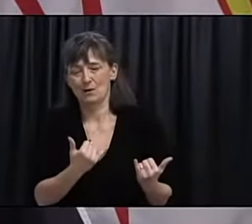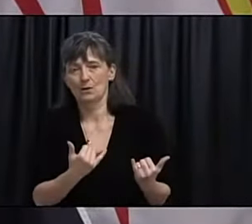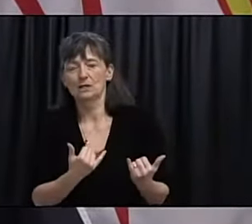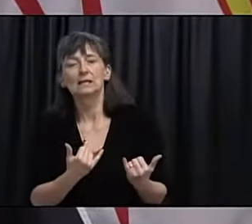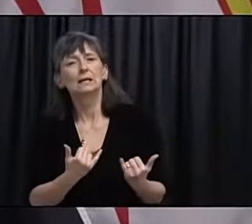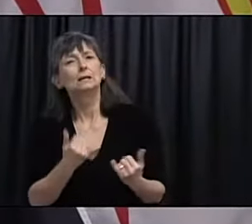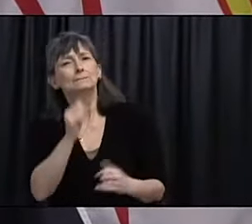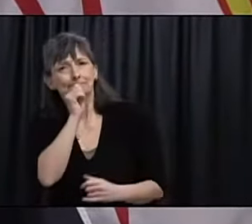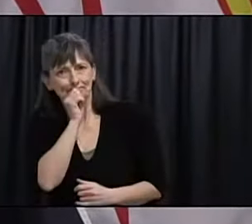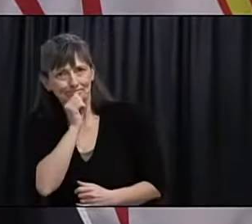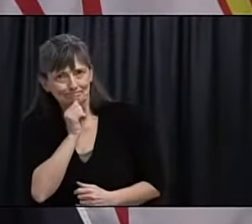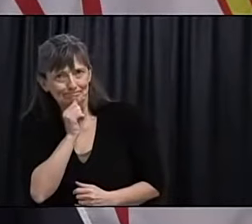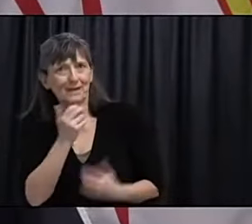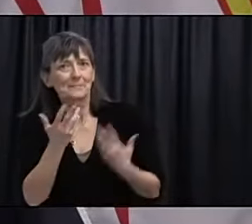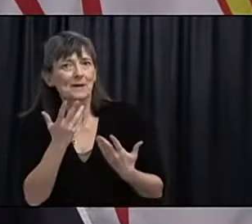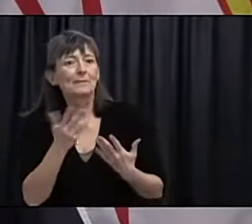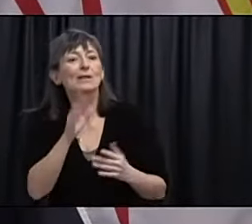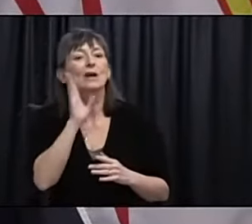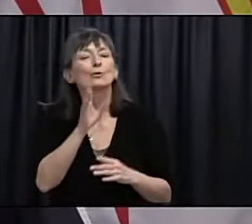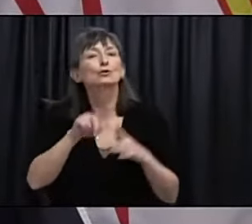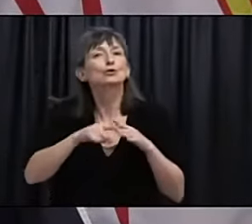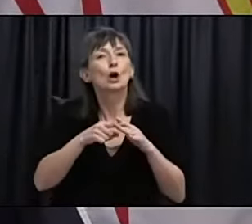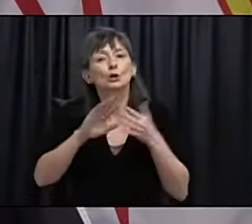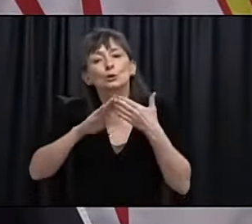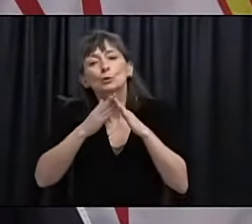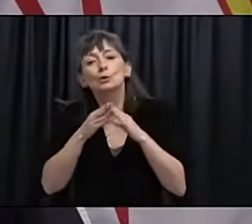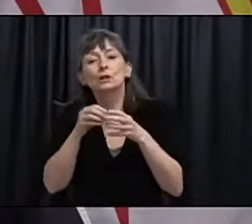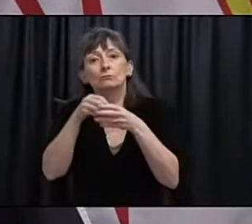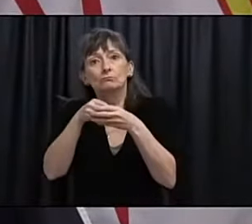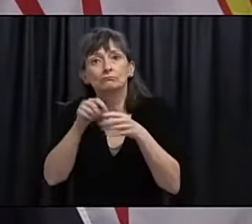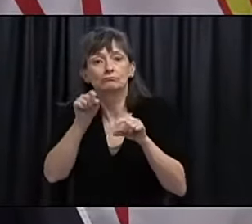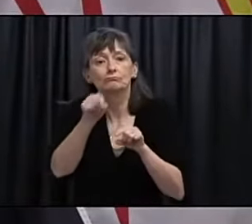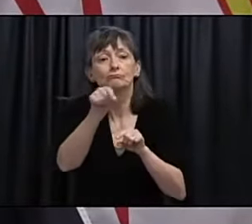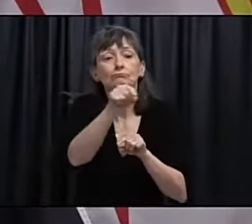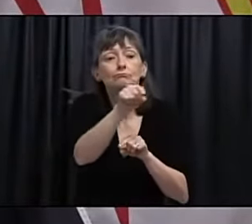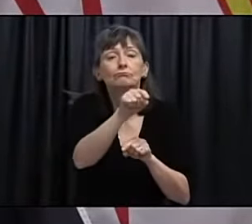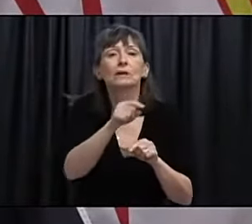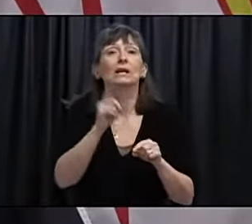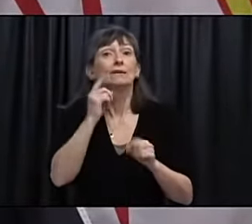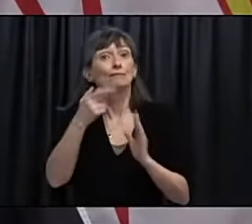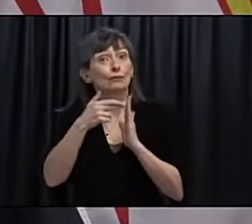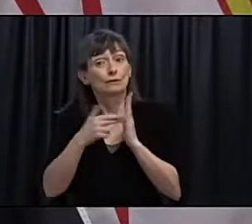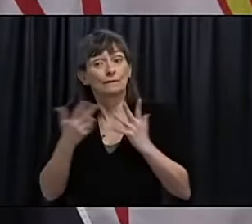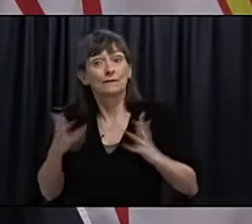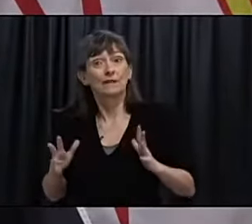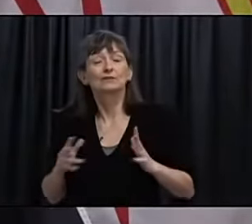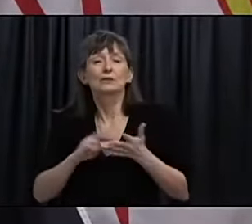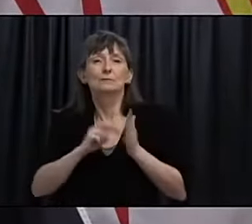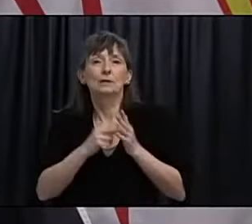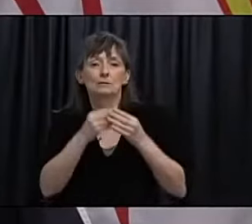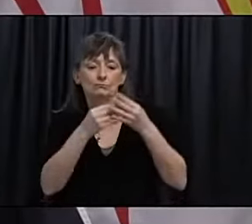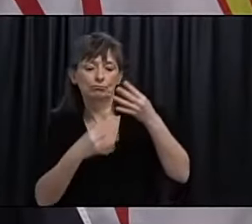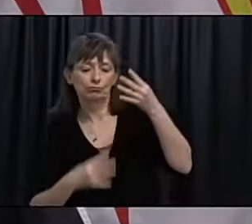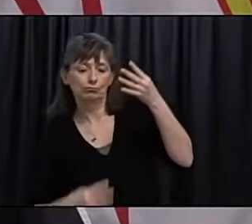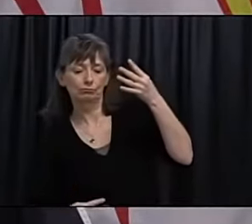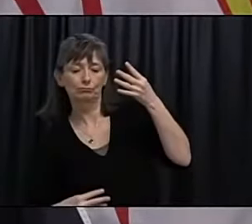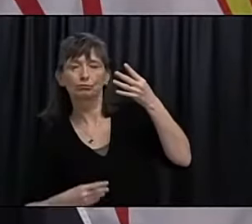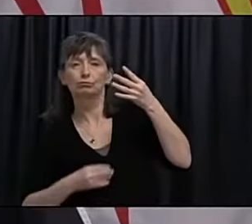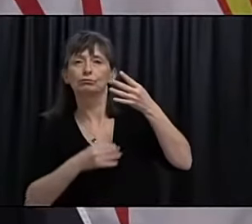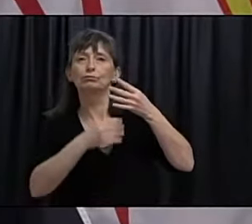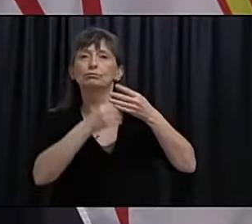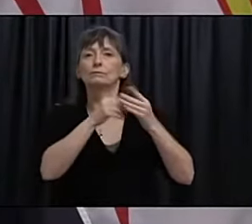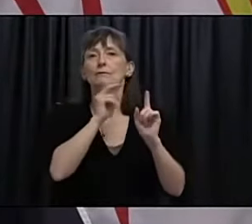RHA to get to your community but if you've pre-registered you are in the queue. I would like to